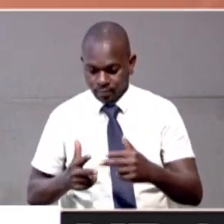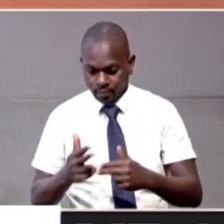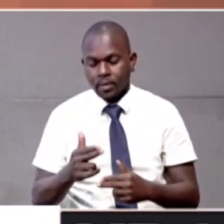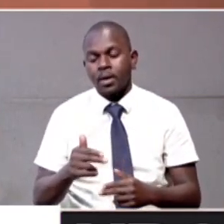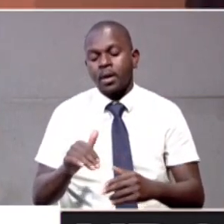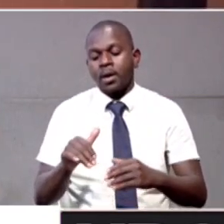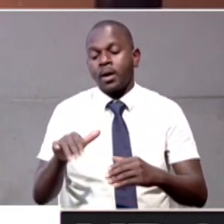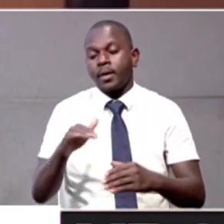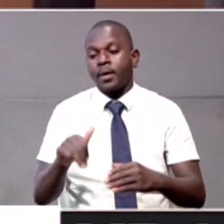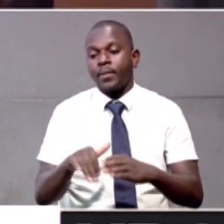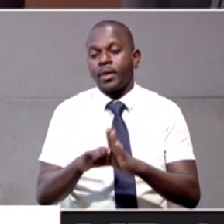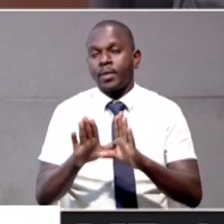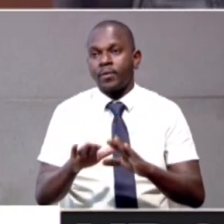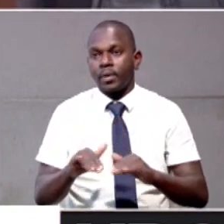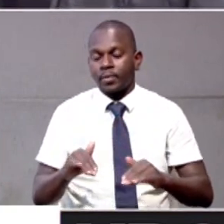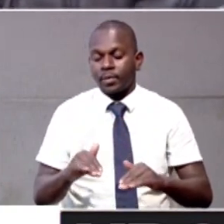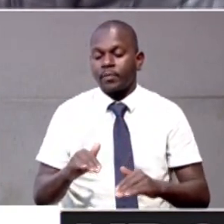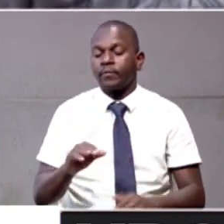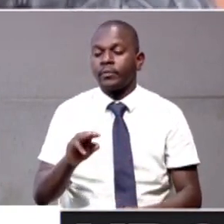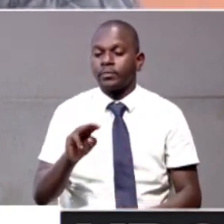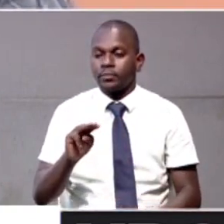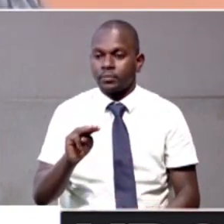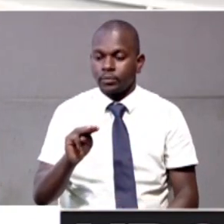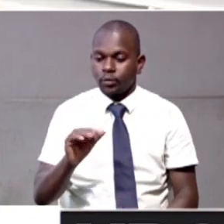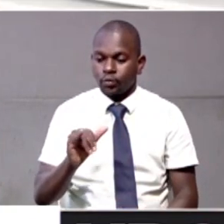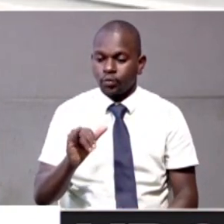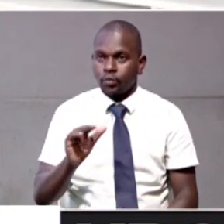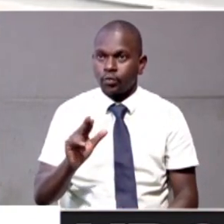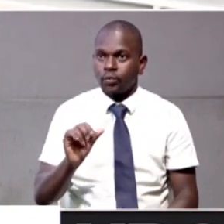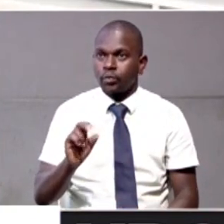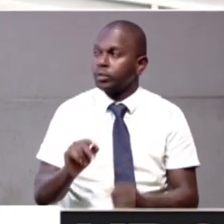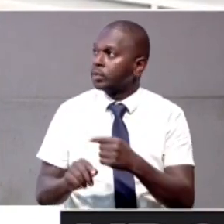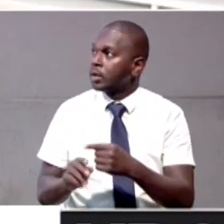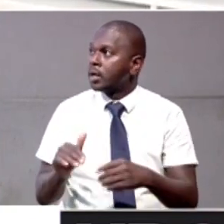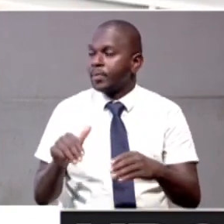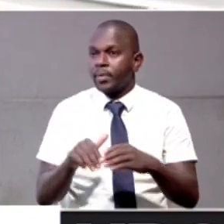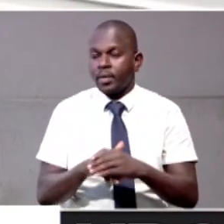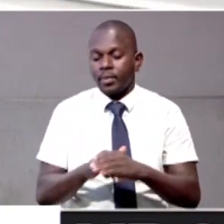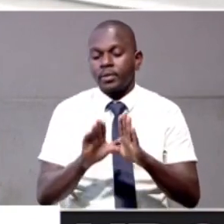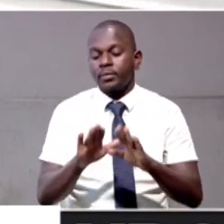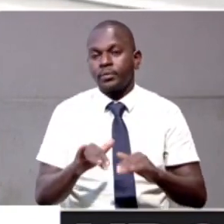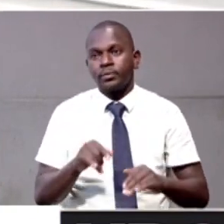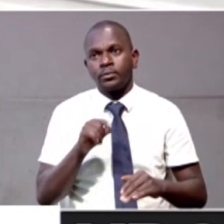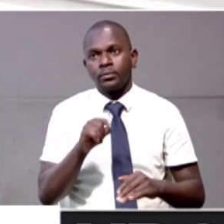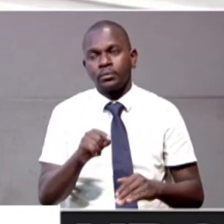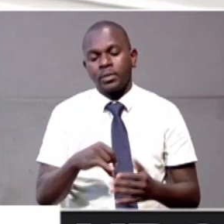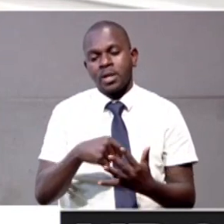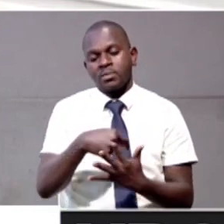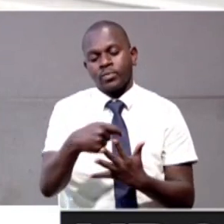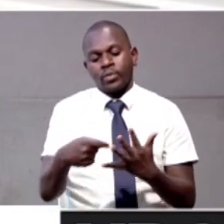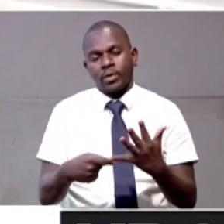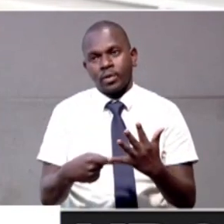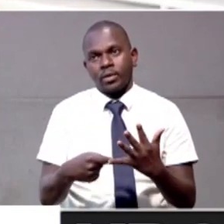by the Area Member of Parliament for Mawakota South, Yusuf Nsibambi. As members of parliament, we do not take this as a priority